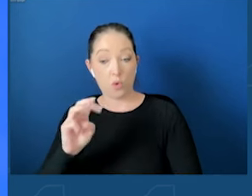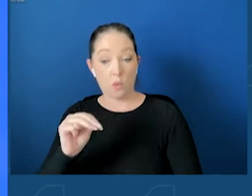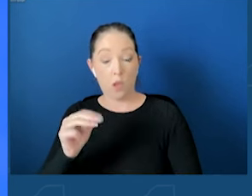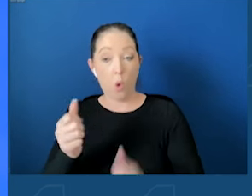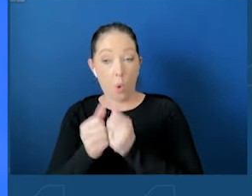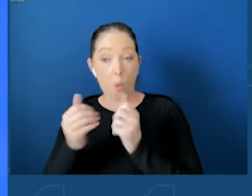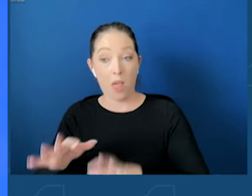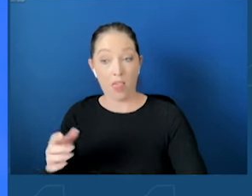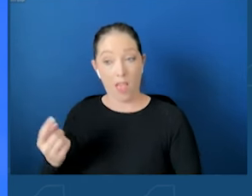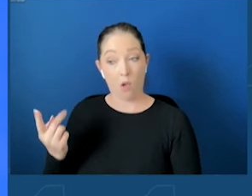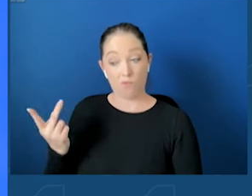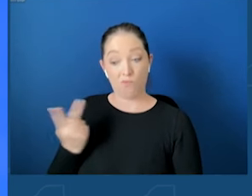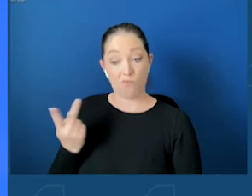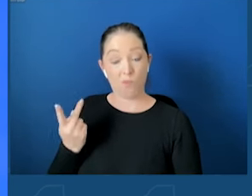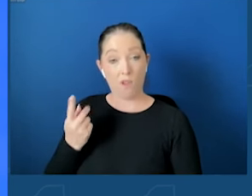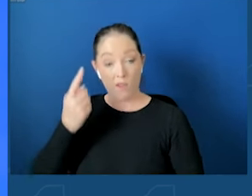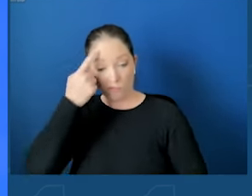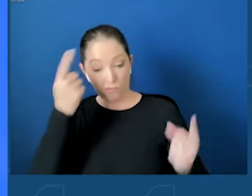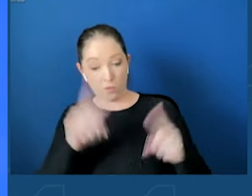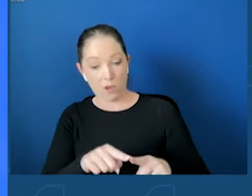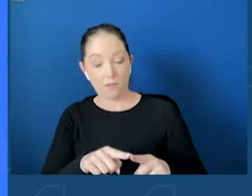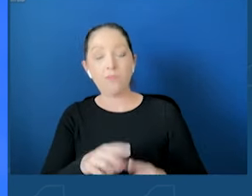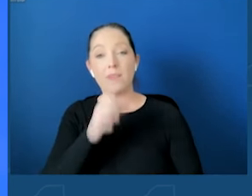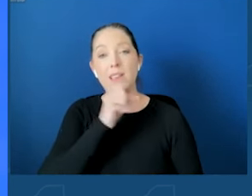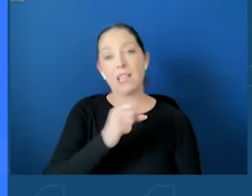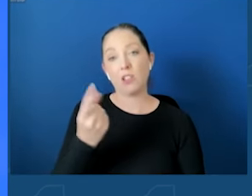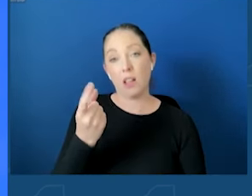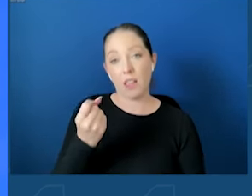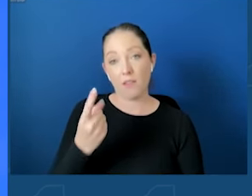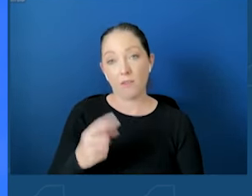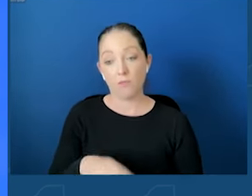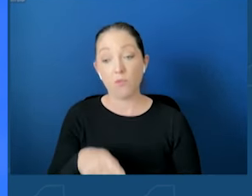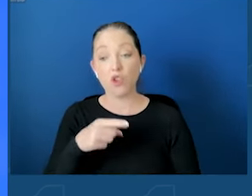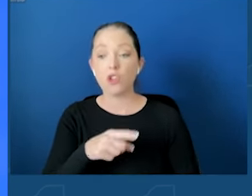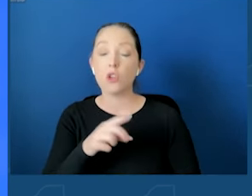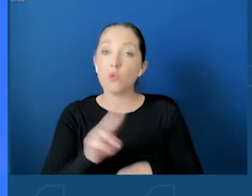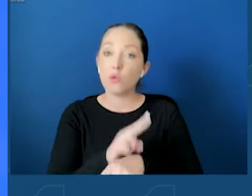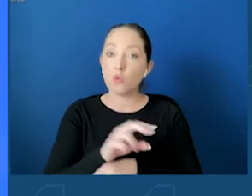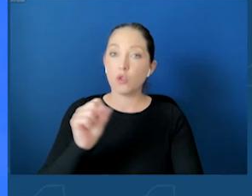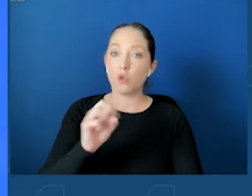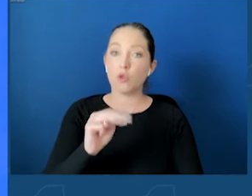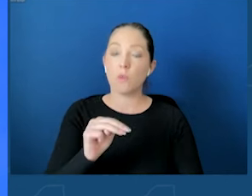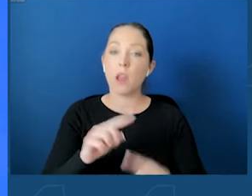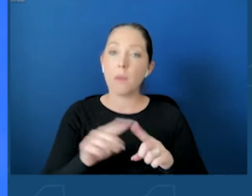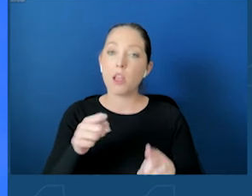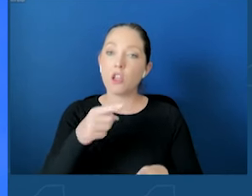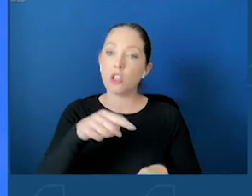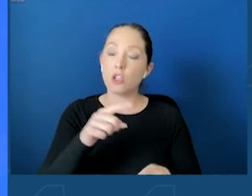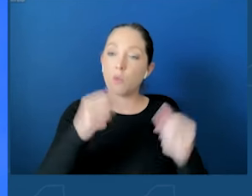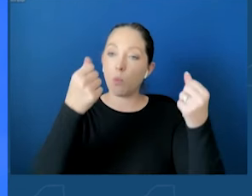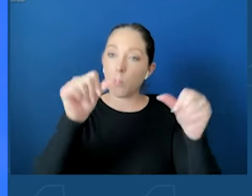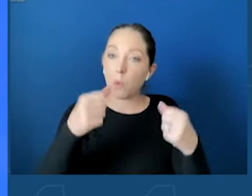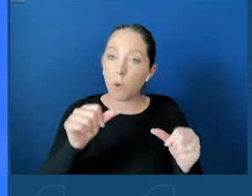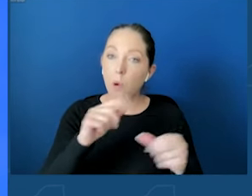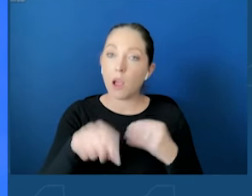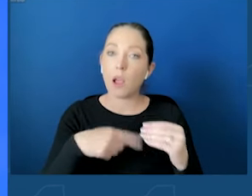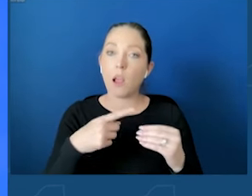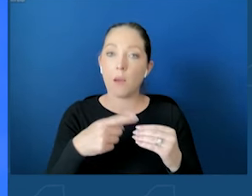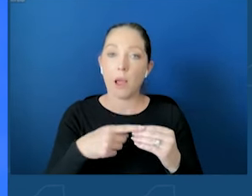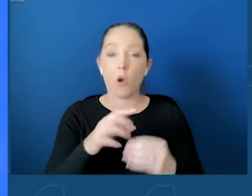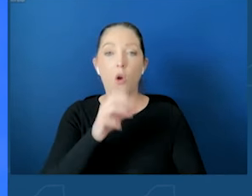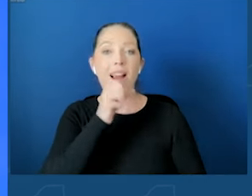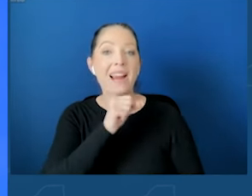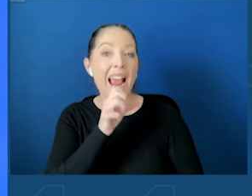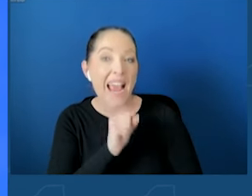age of 11. Not only was she on there without our consent, but she was publicly posting about on her age, both